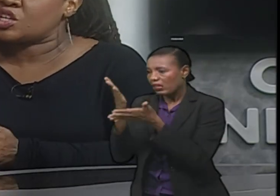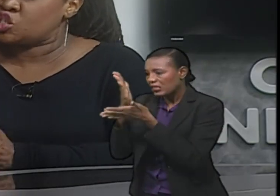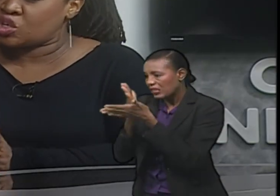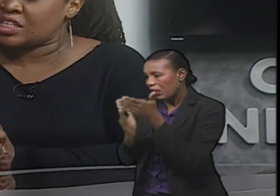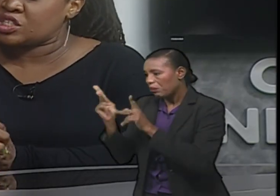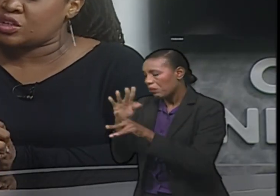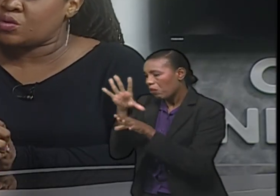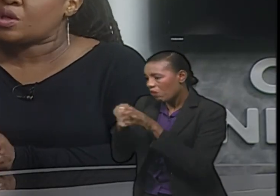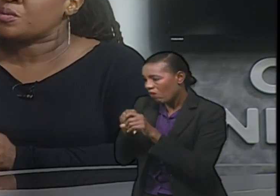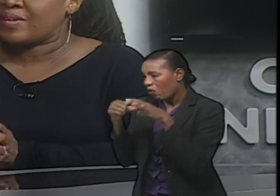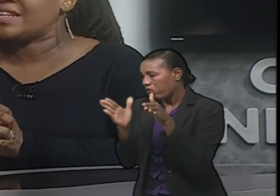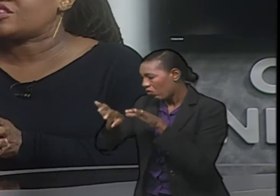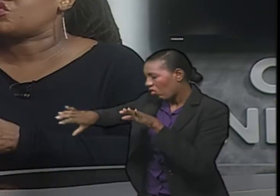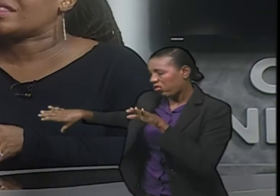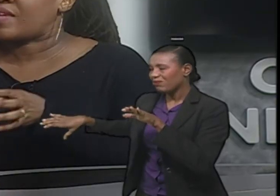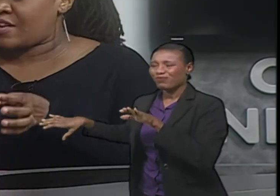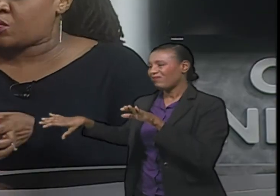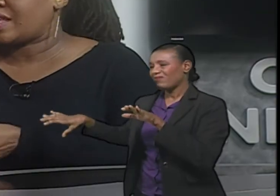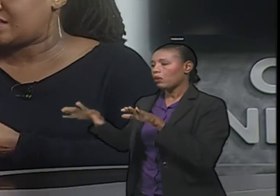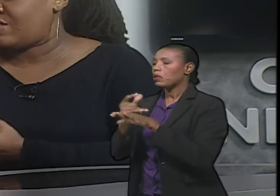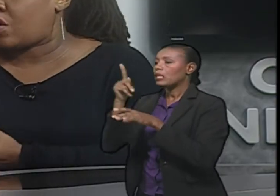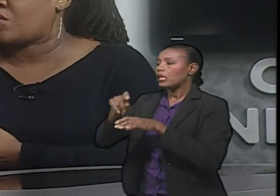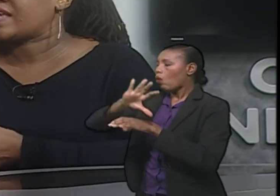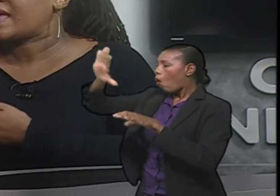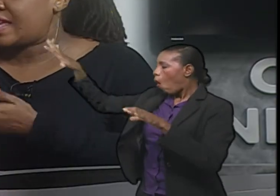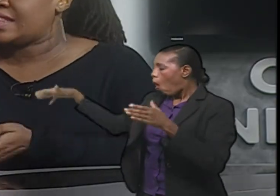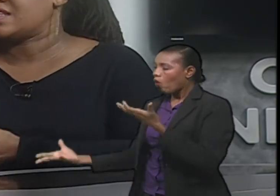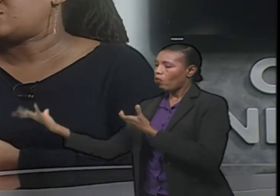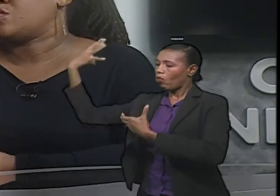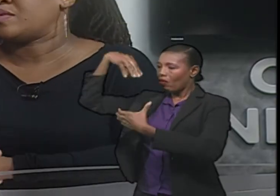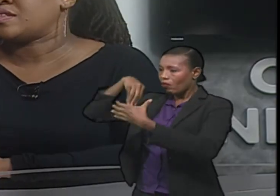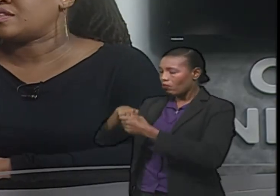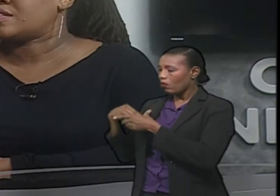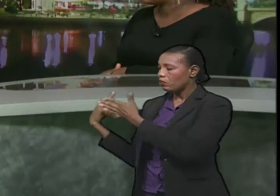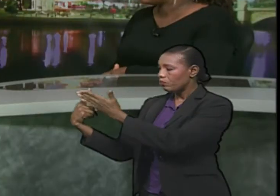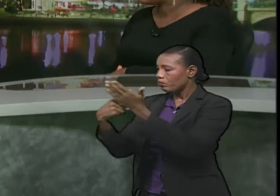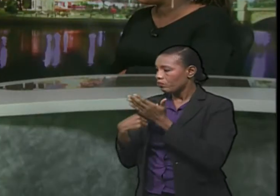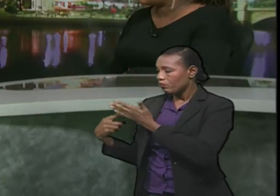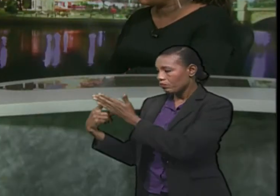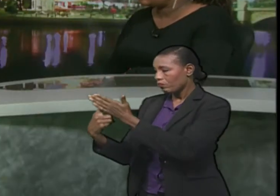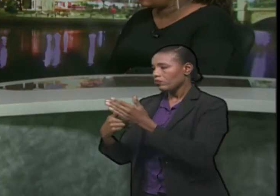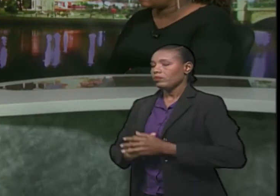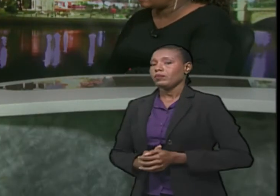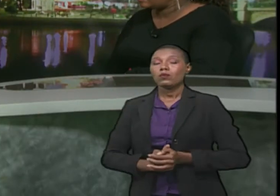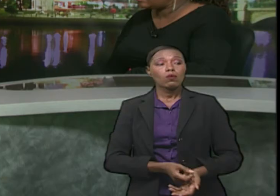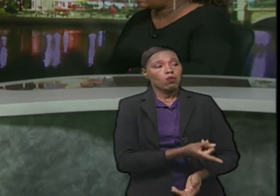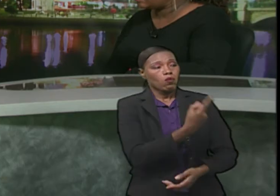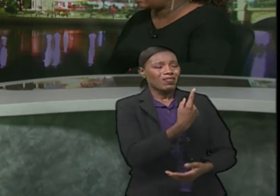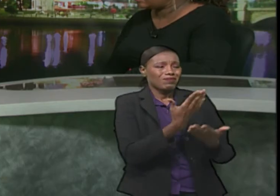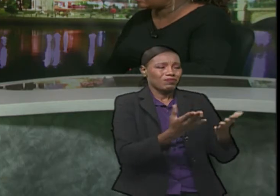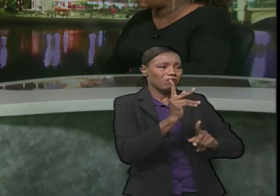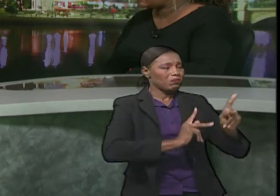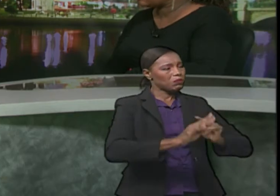just journalists alone. We really need the strength of everyone that is involved in this news business. Now one of the things people talk about